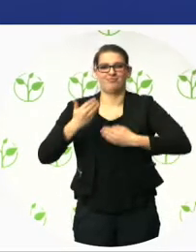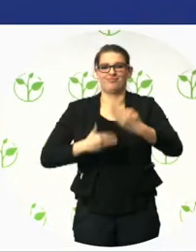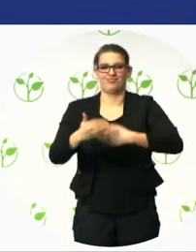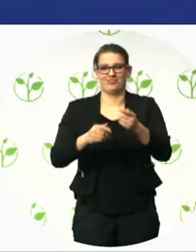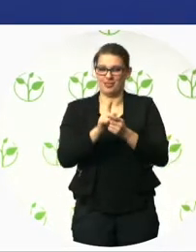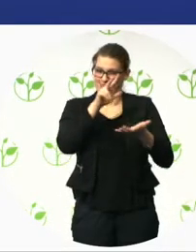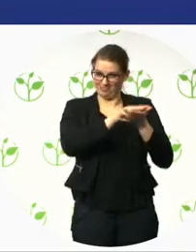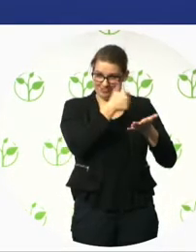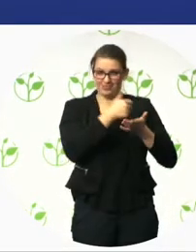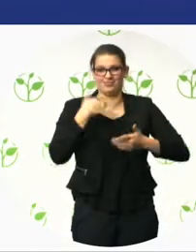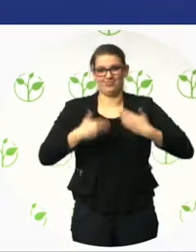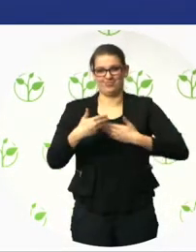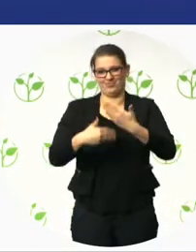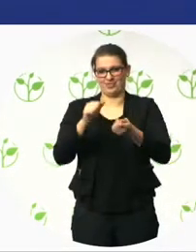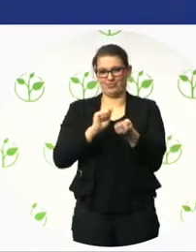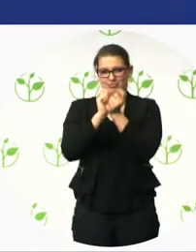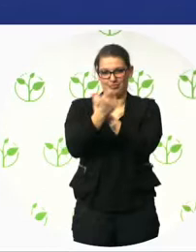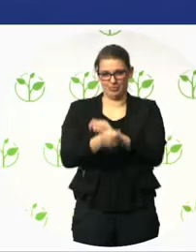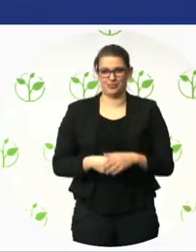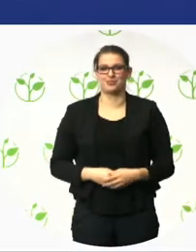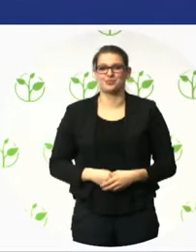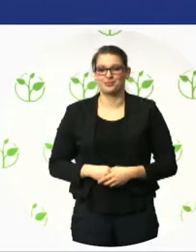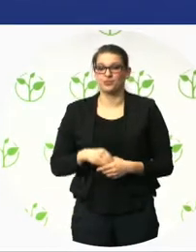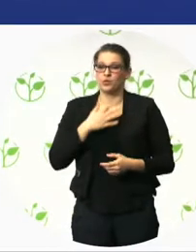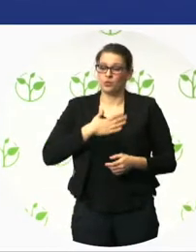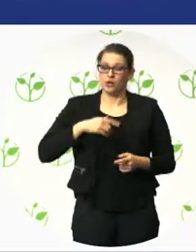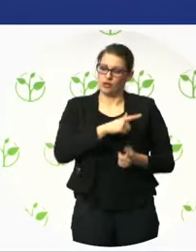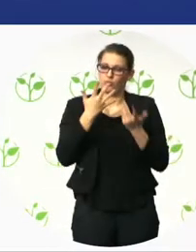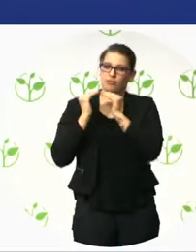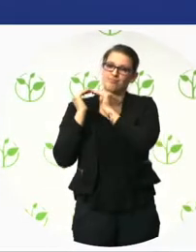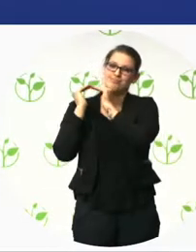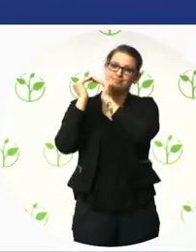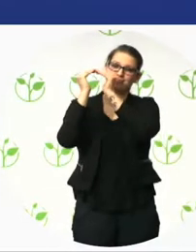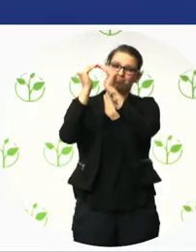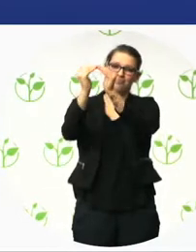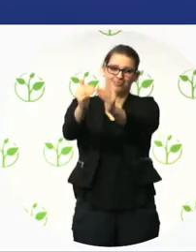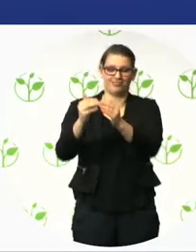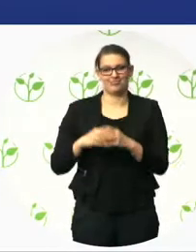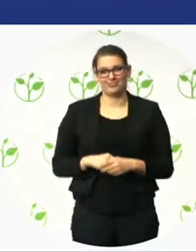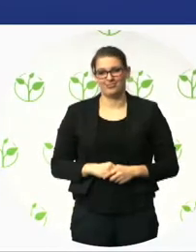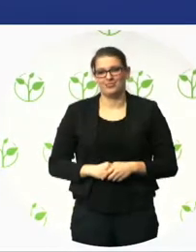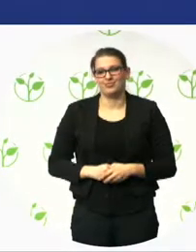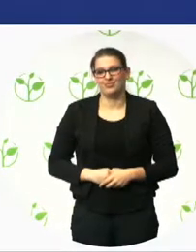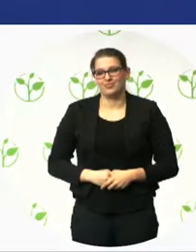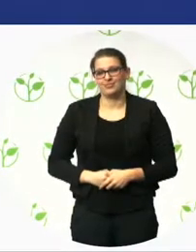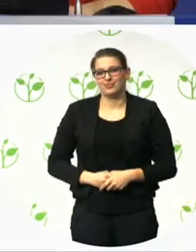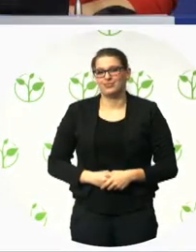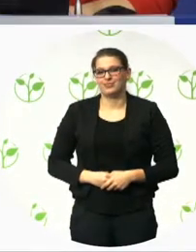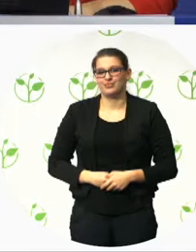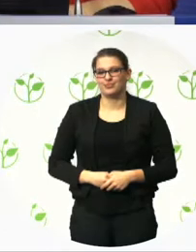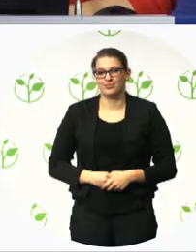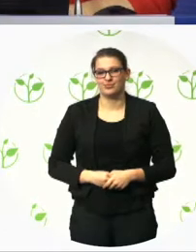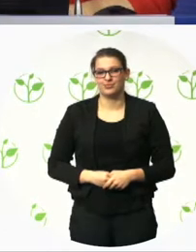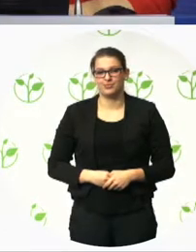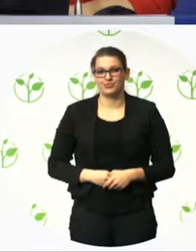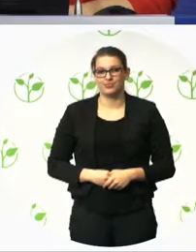and on the requirement of Habitat 3, which is important. The goals, the overall